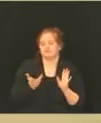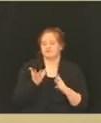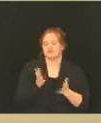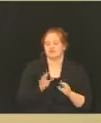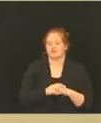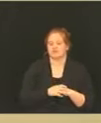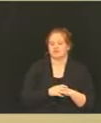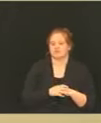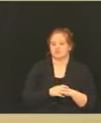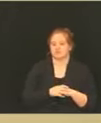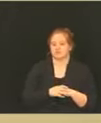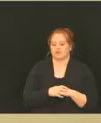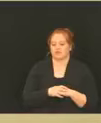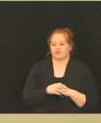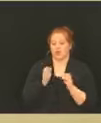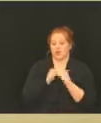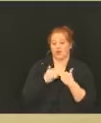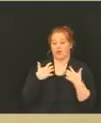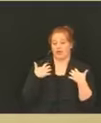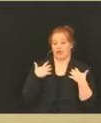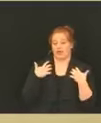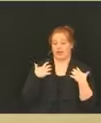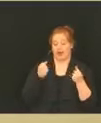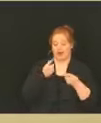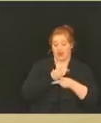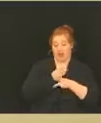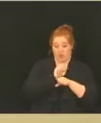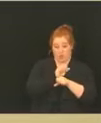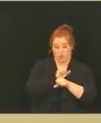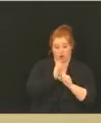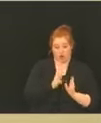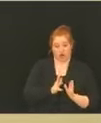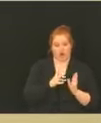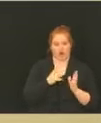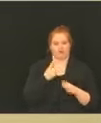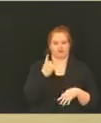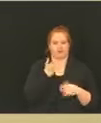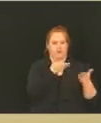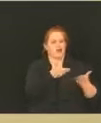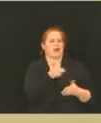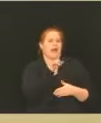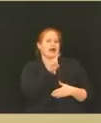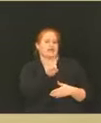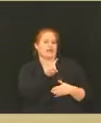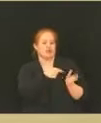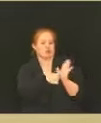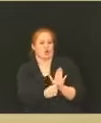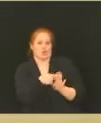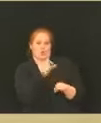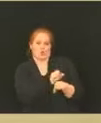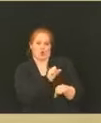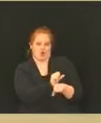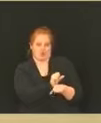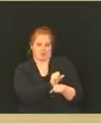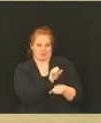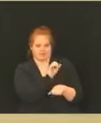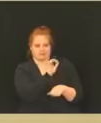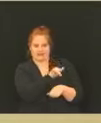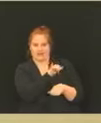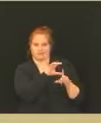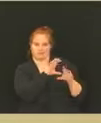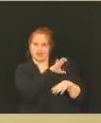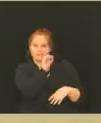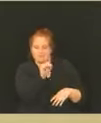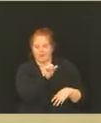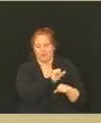really give us an idea, something to show that you work in the healthcare industry. And again,